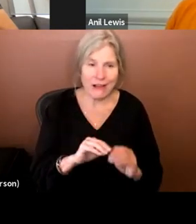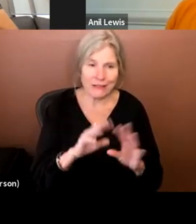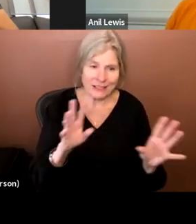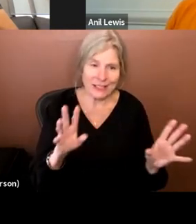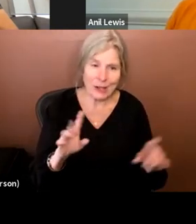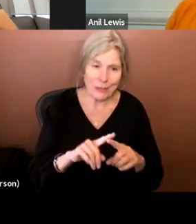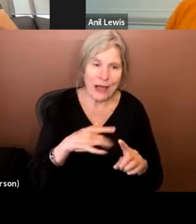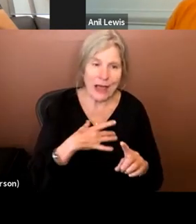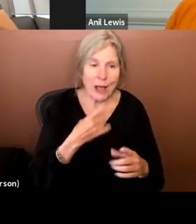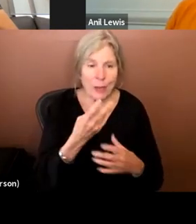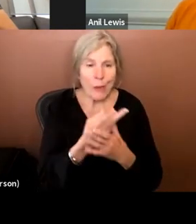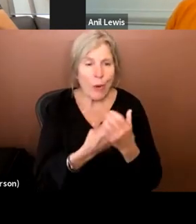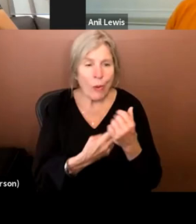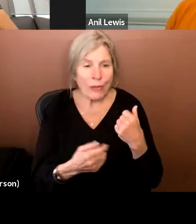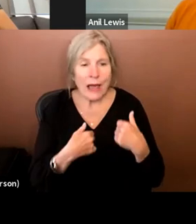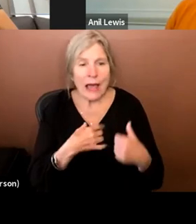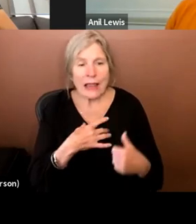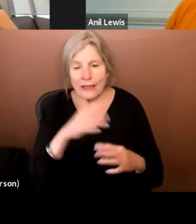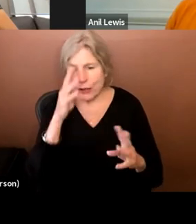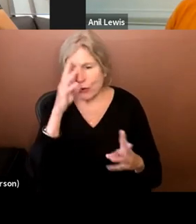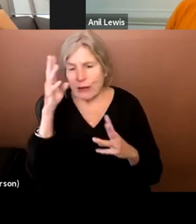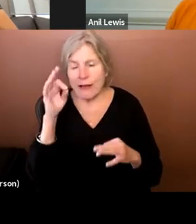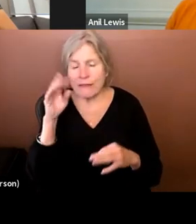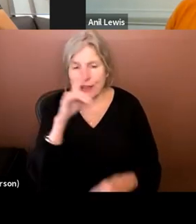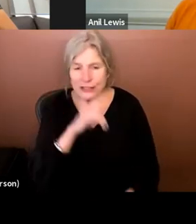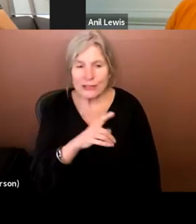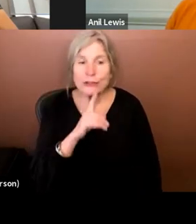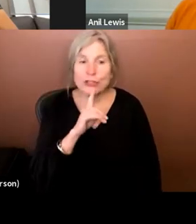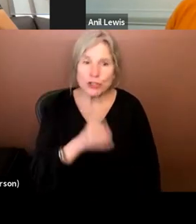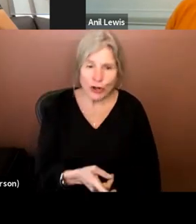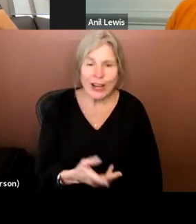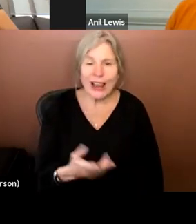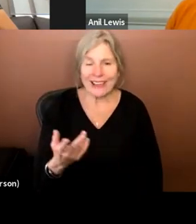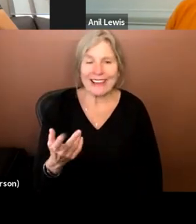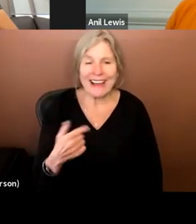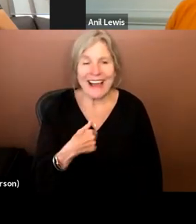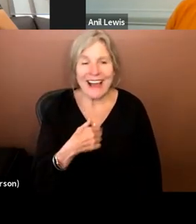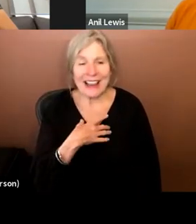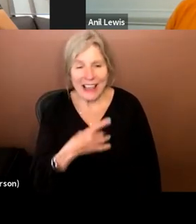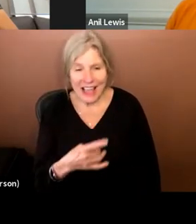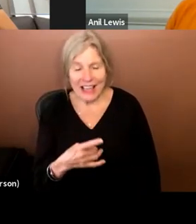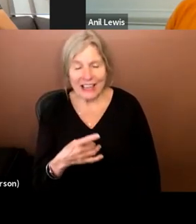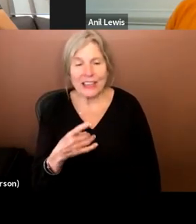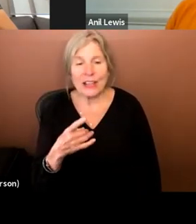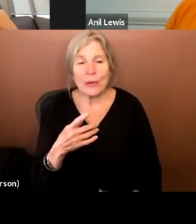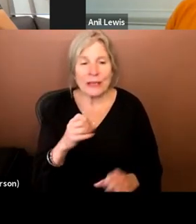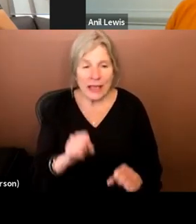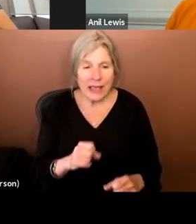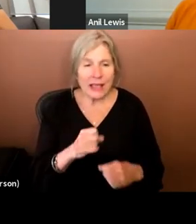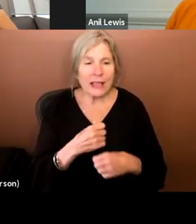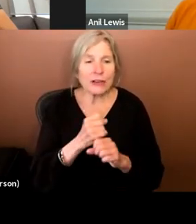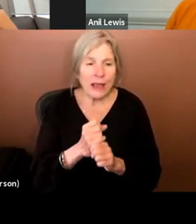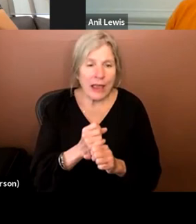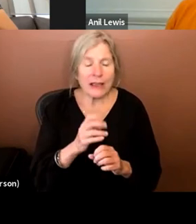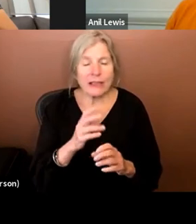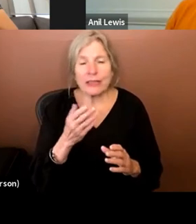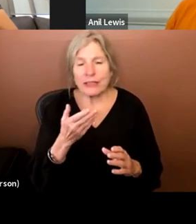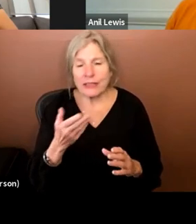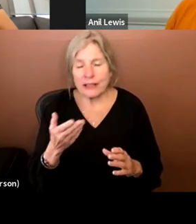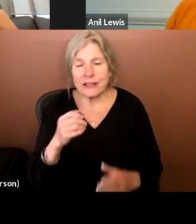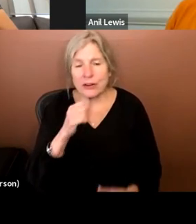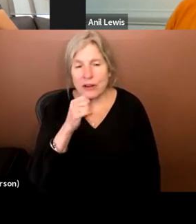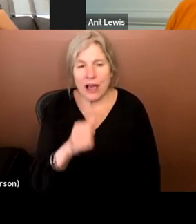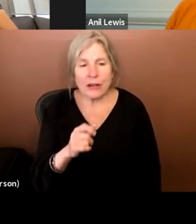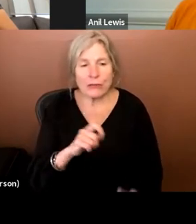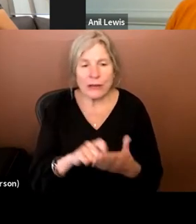I, I, like both. I, I like the creativity of fiction for sure. Like, uh, I like that we get to create aspects that are not, uh,